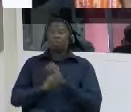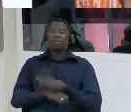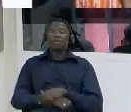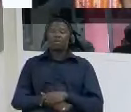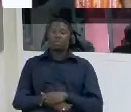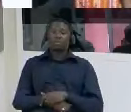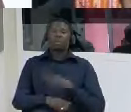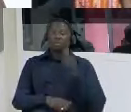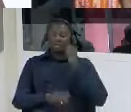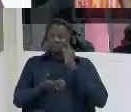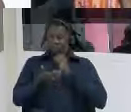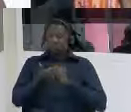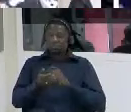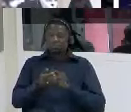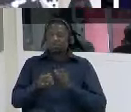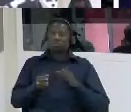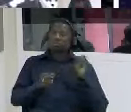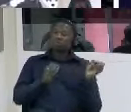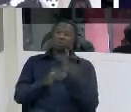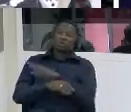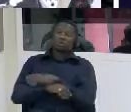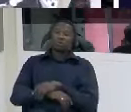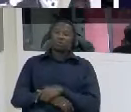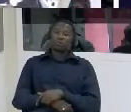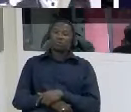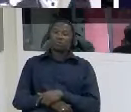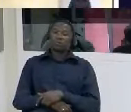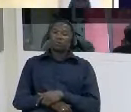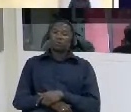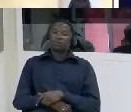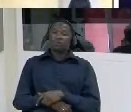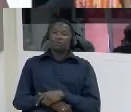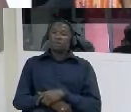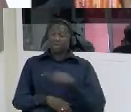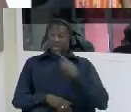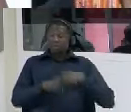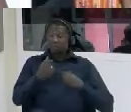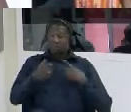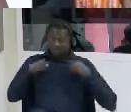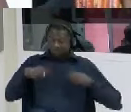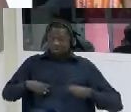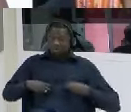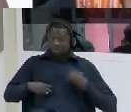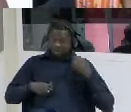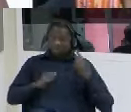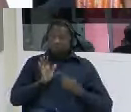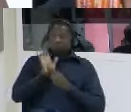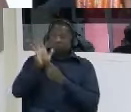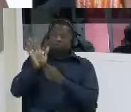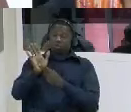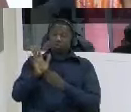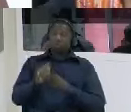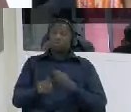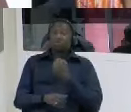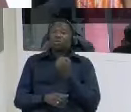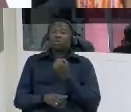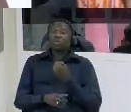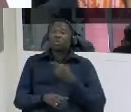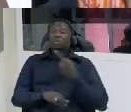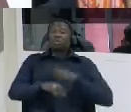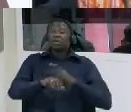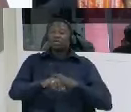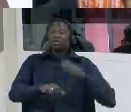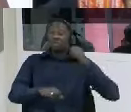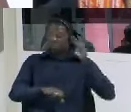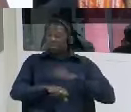admitted it uh my son also i tendered it as an evidence because during the beating there